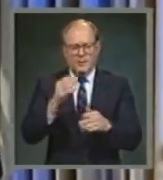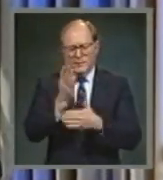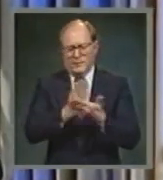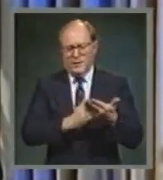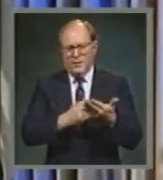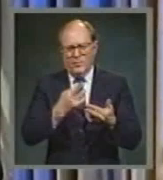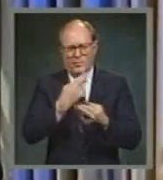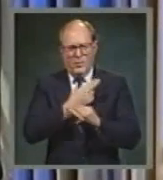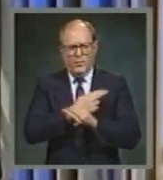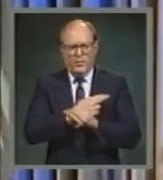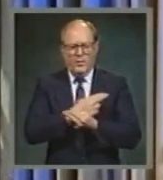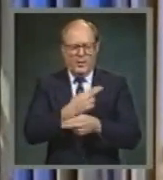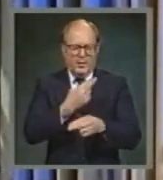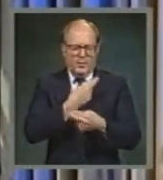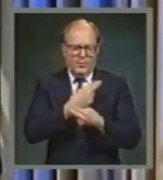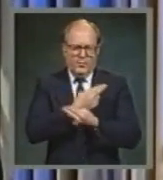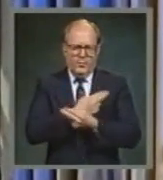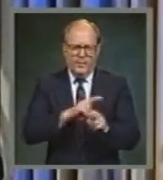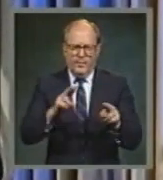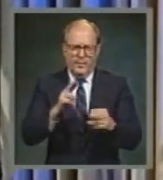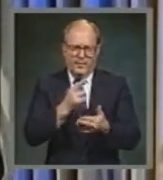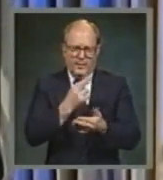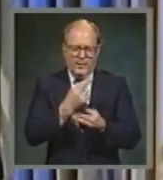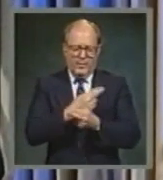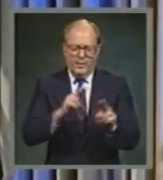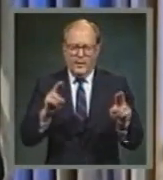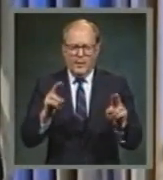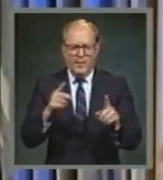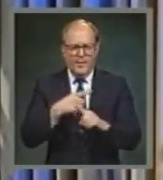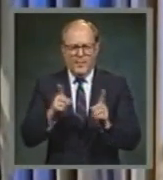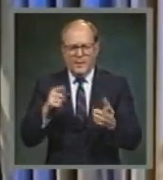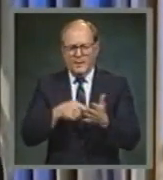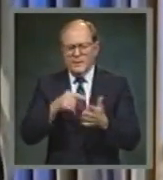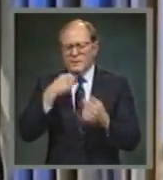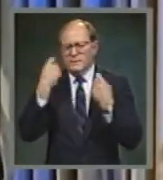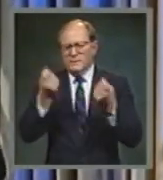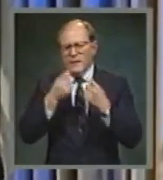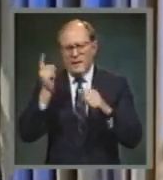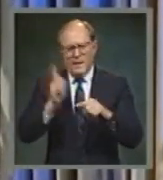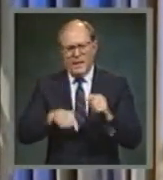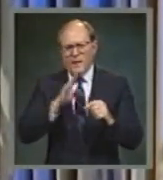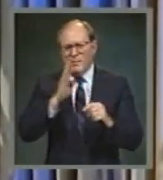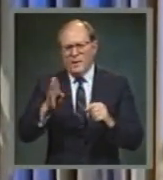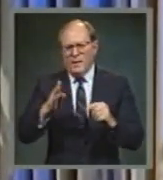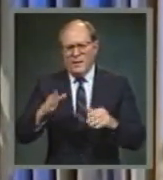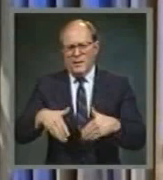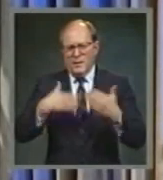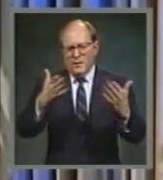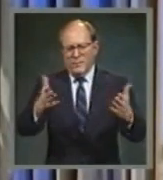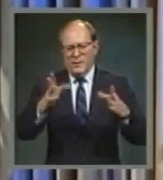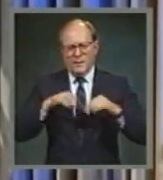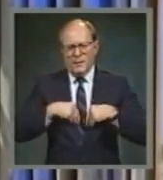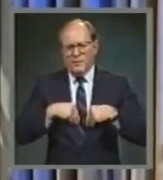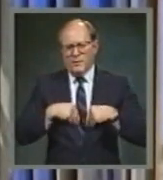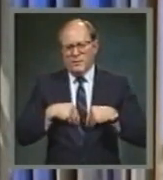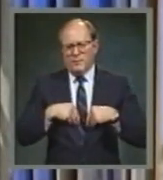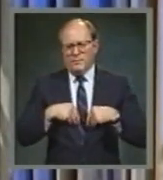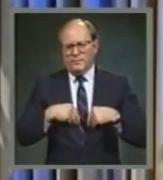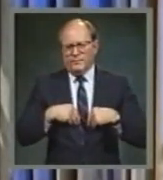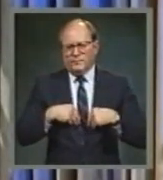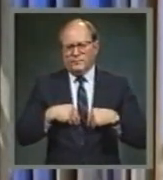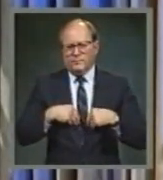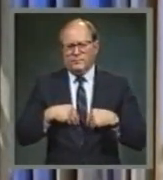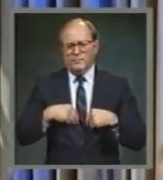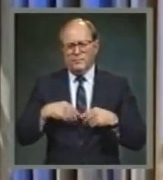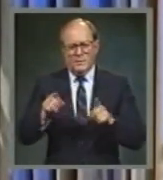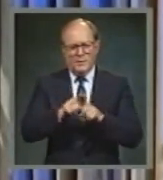sin must not. It just must not be given spiritual or social sanction any more than